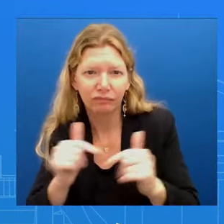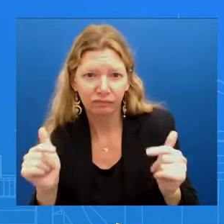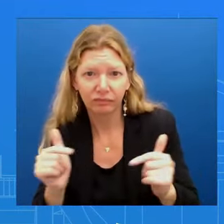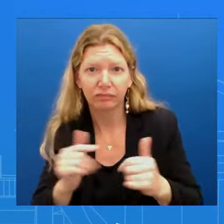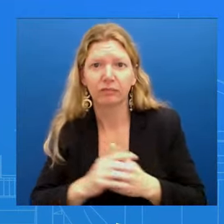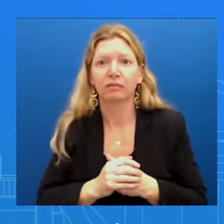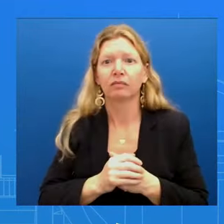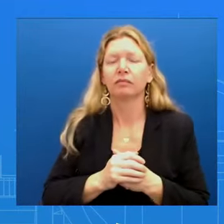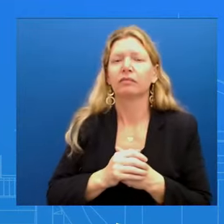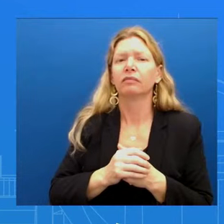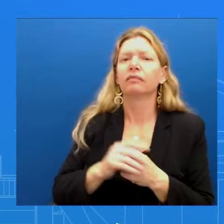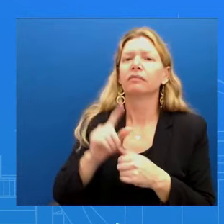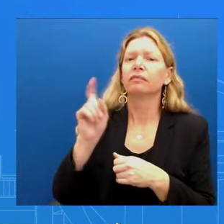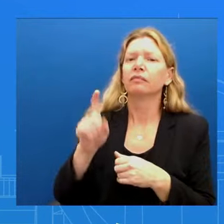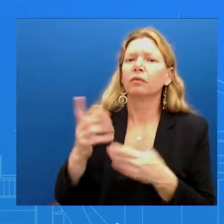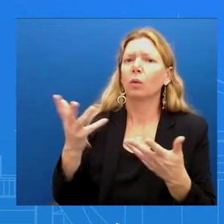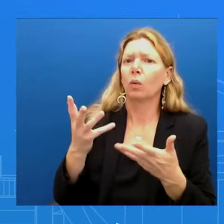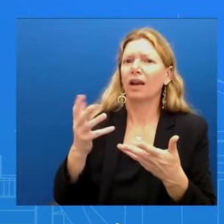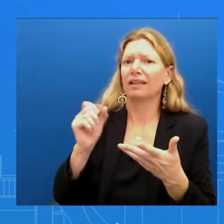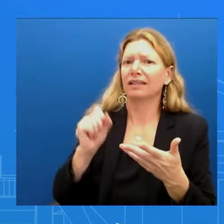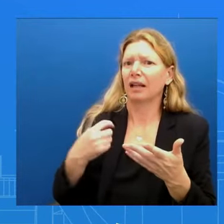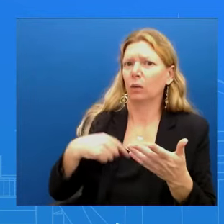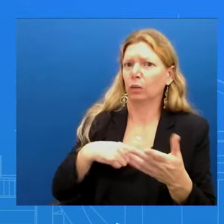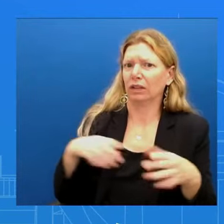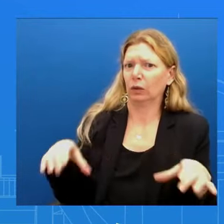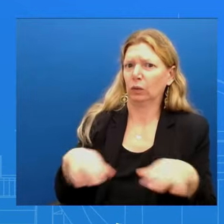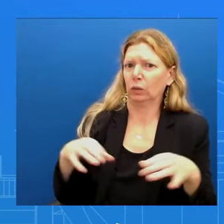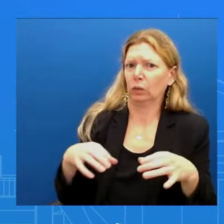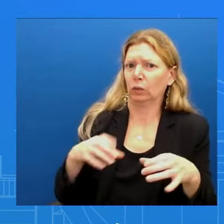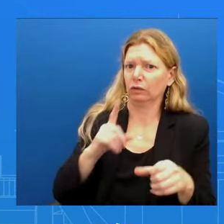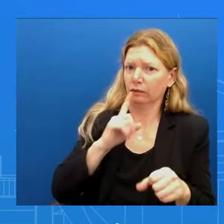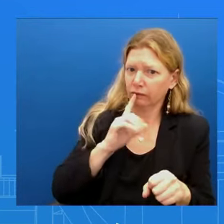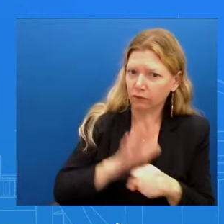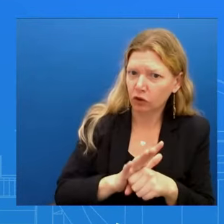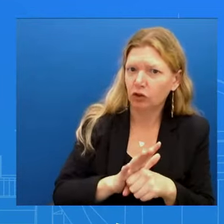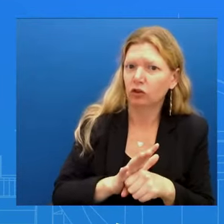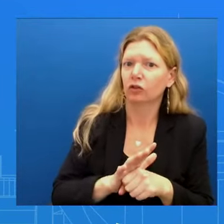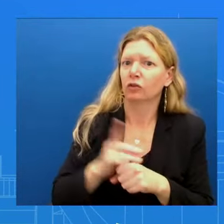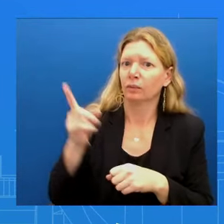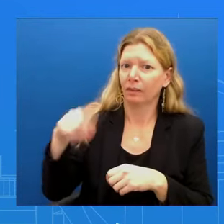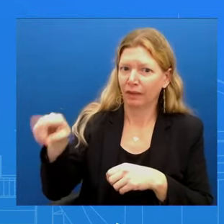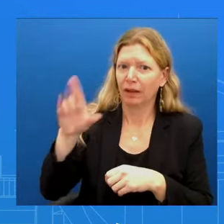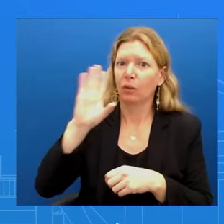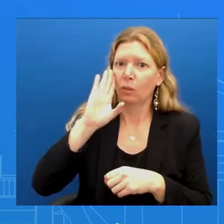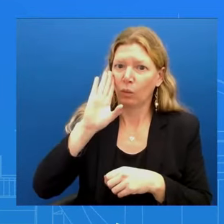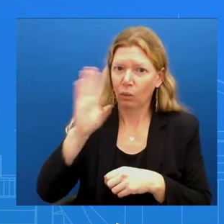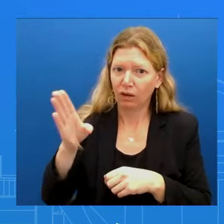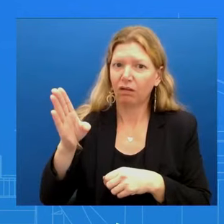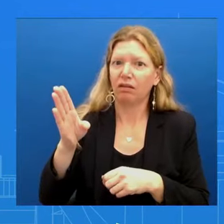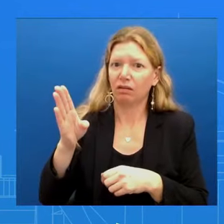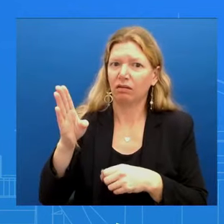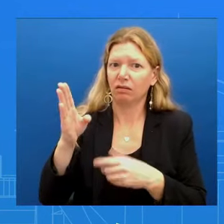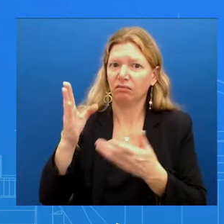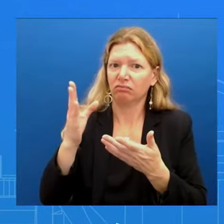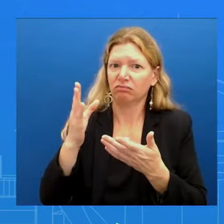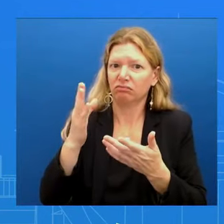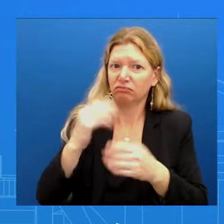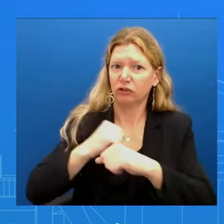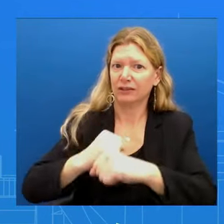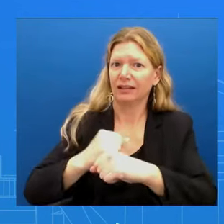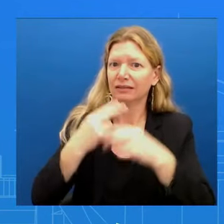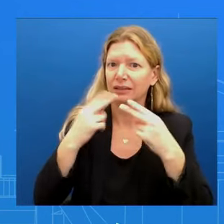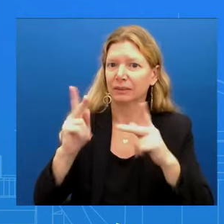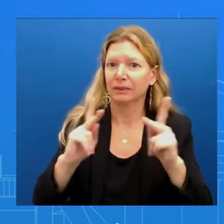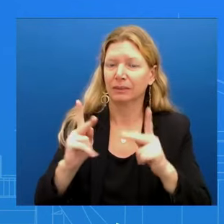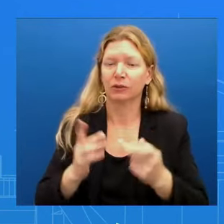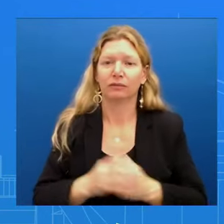civilians? We have communicated, again, consistently and stridently since the beginning of the conflict I mean, since the time the